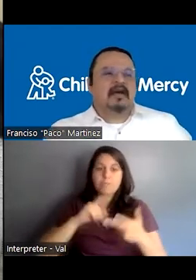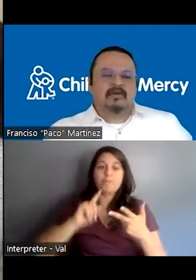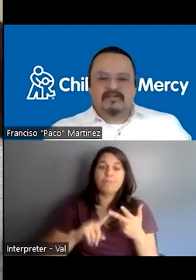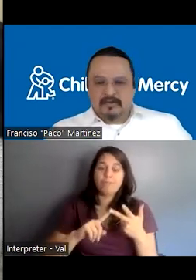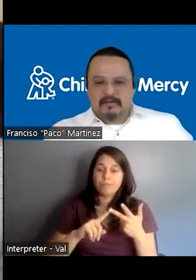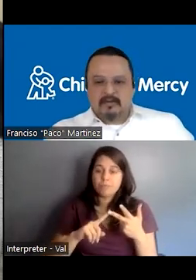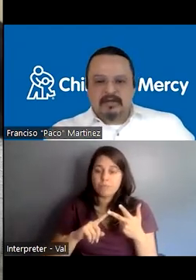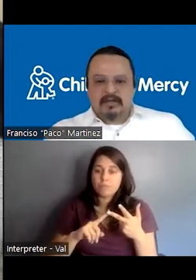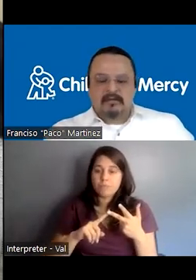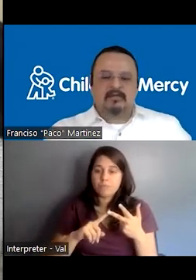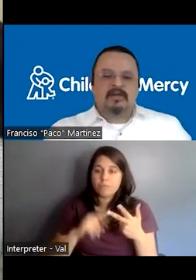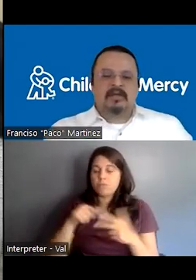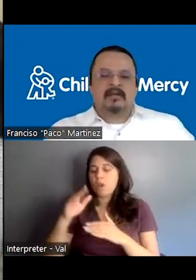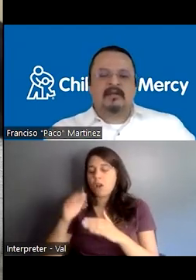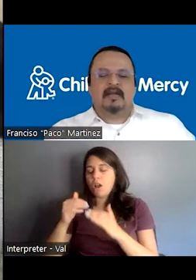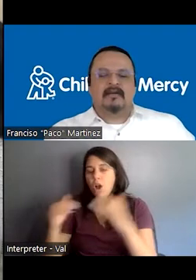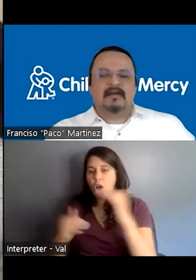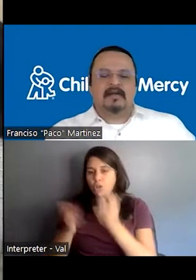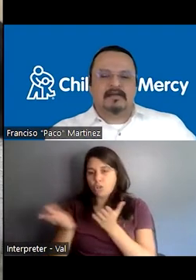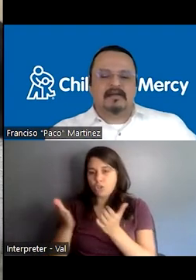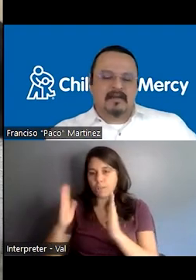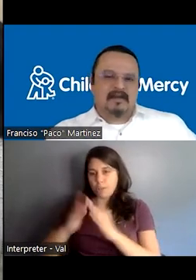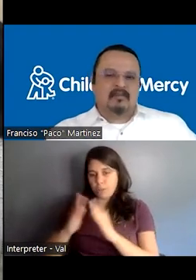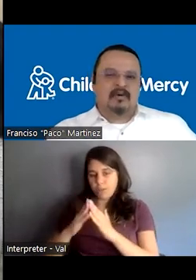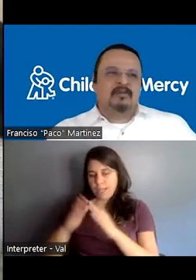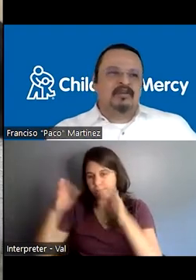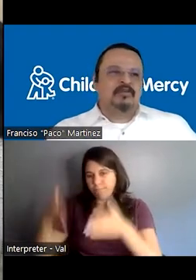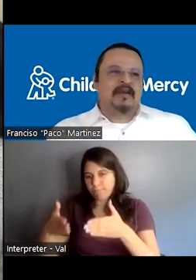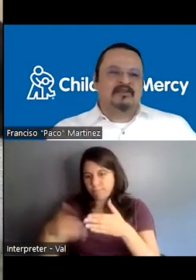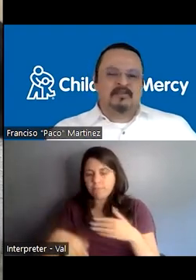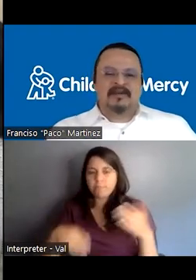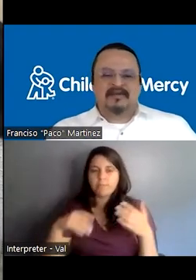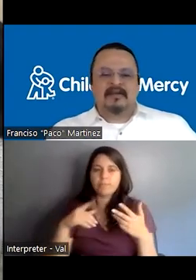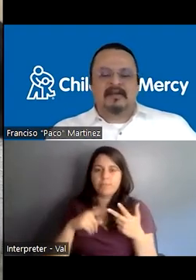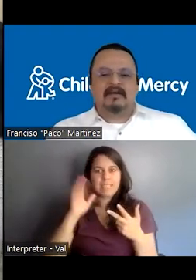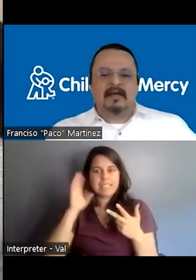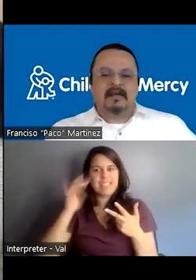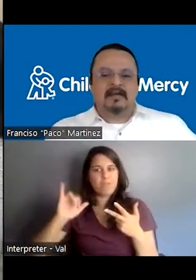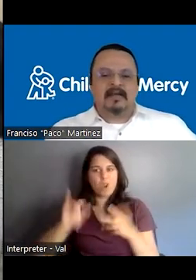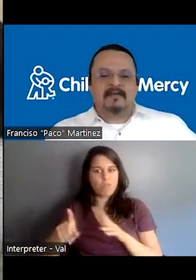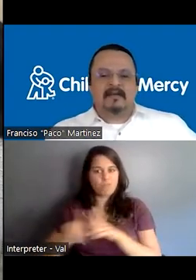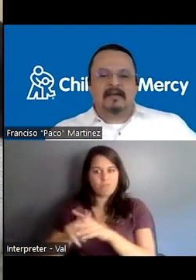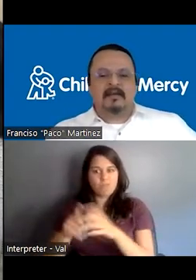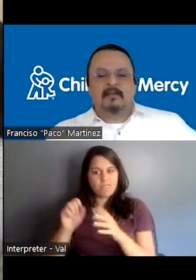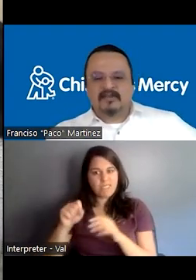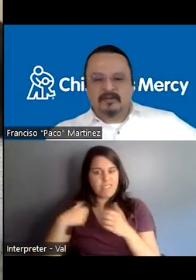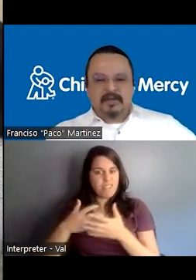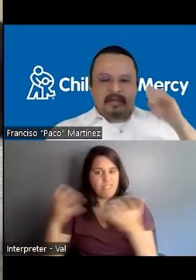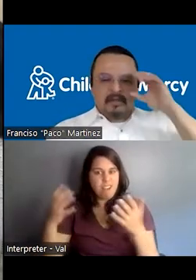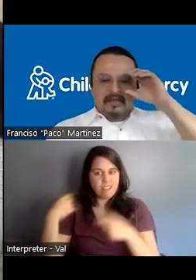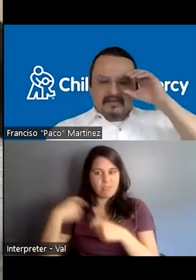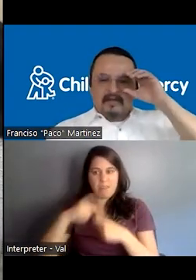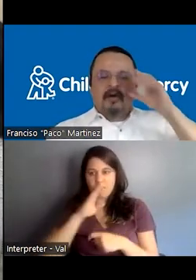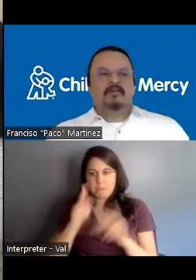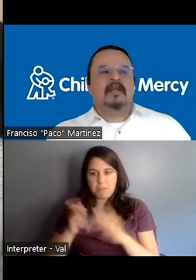an underserved community community, and they are realizing that they have more and more Spanish speakers. We in that area in Kansas City, Missouri